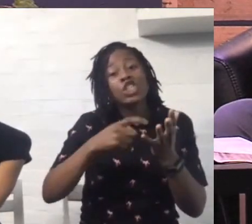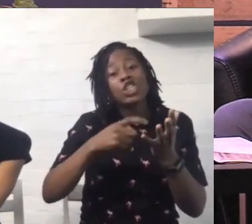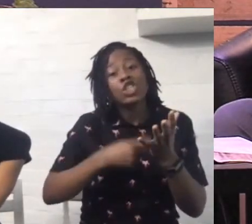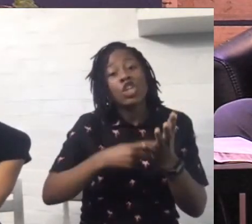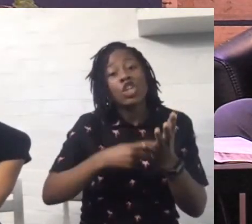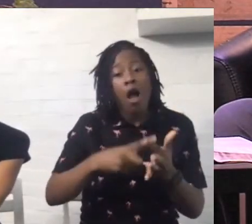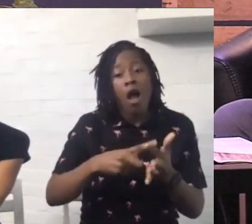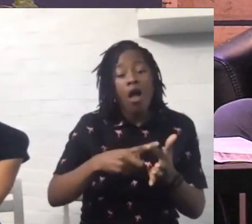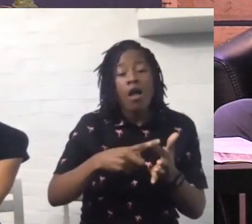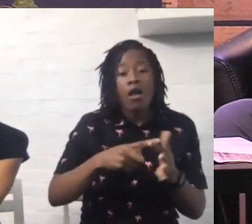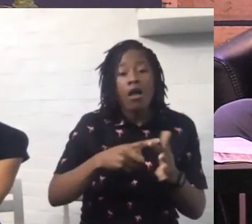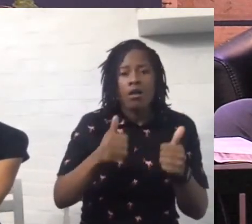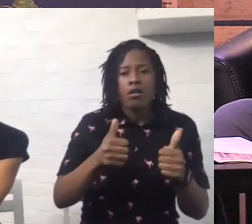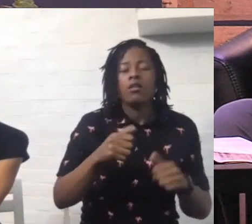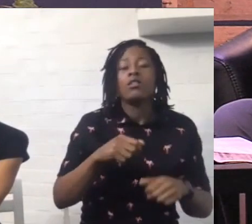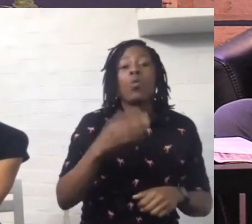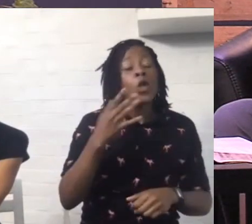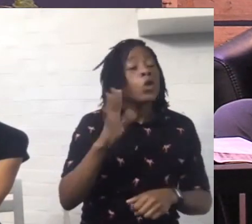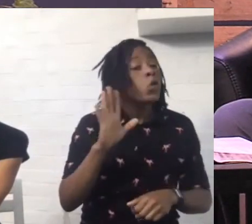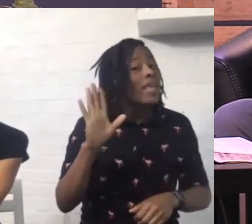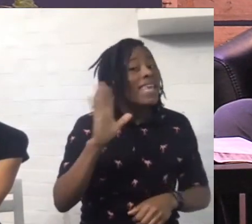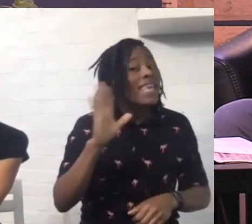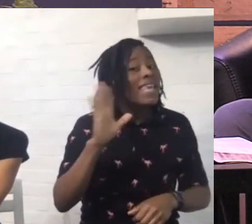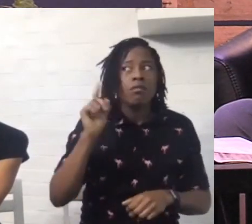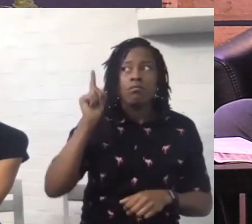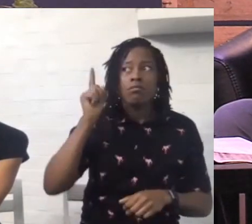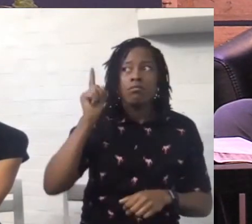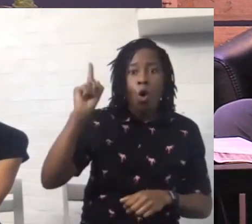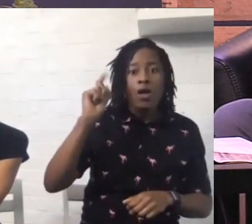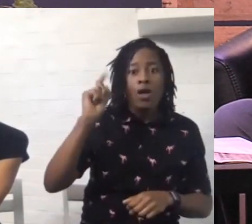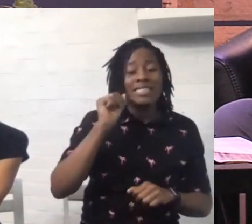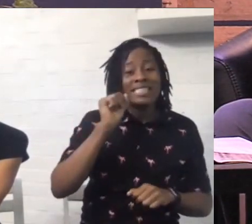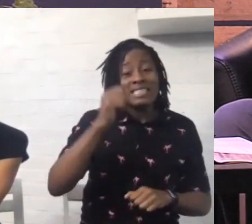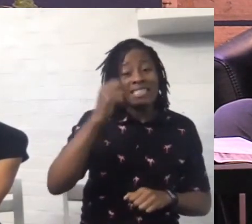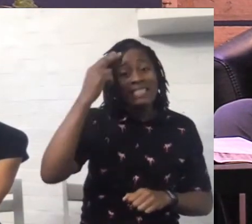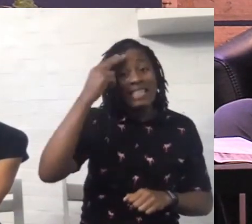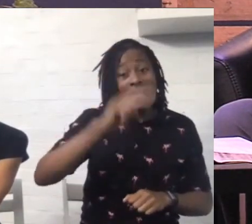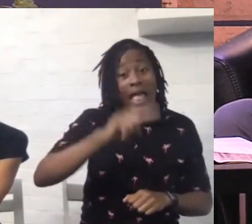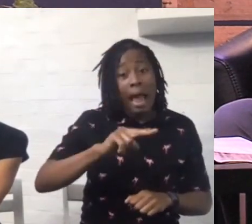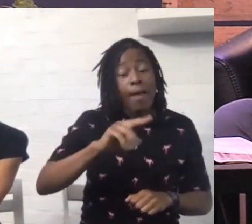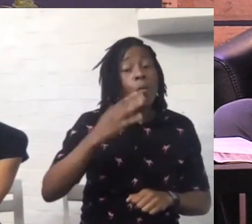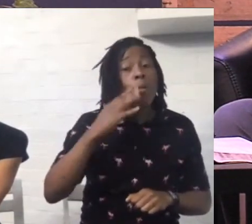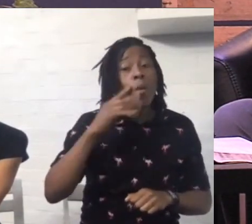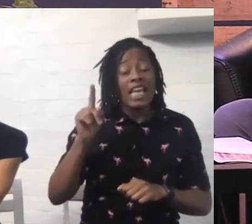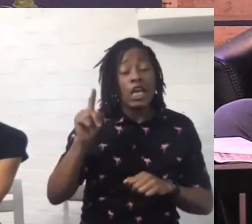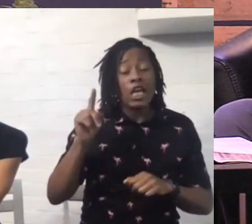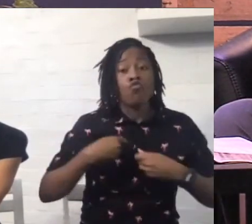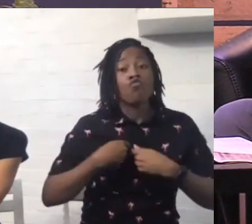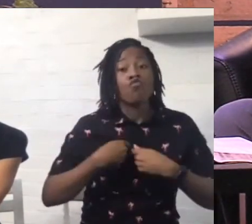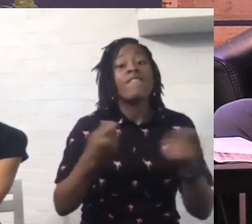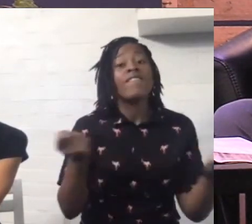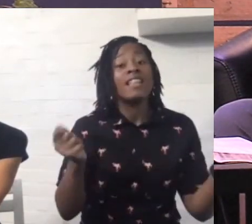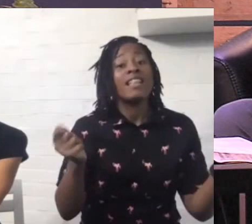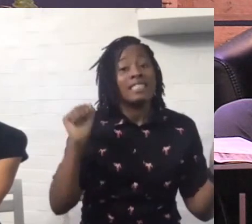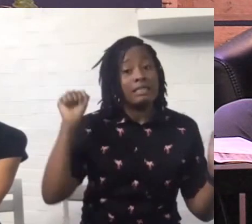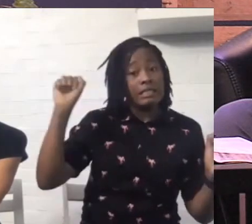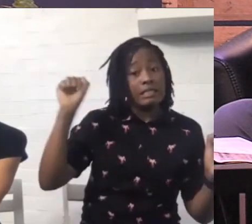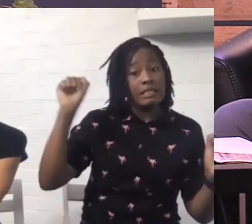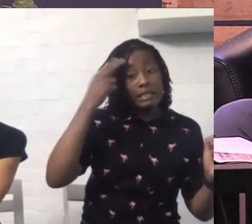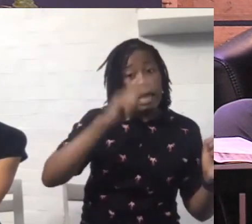a name in the scripture, when God reveals himself with a name, he's revealing something about himself.